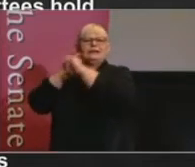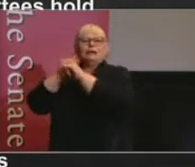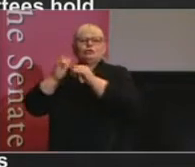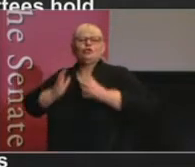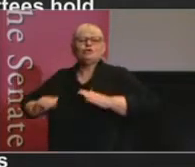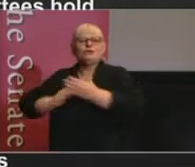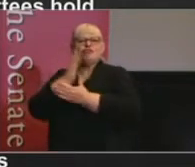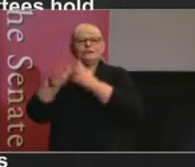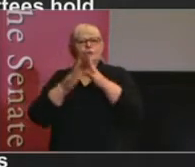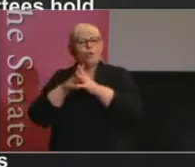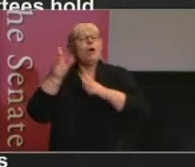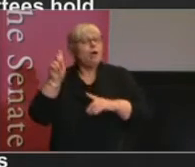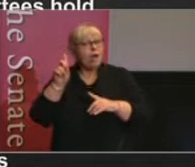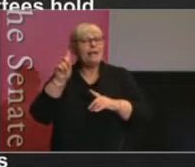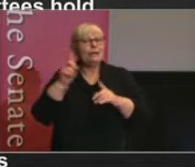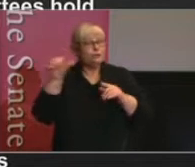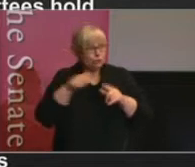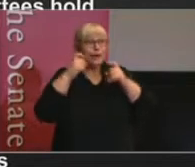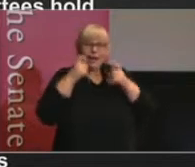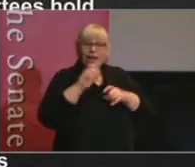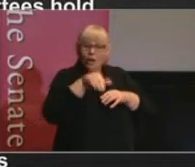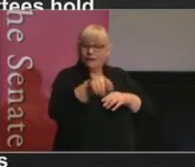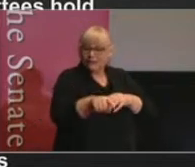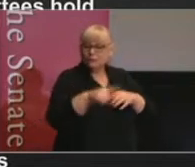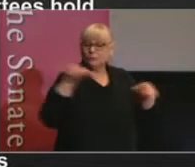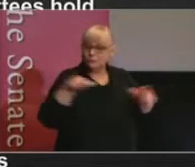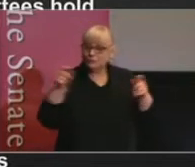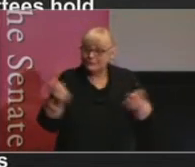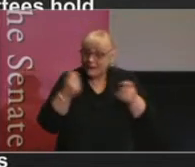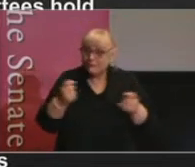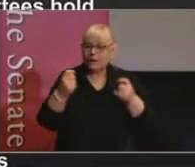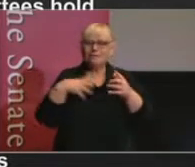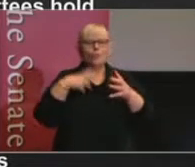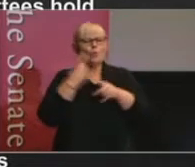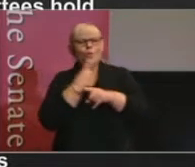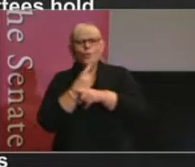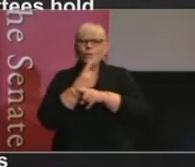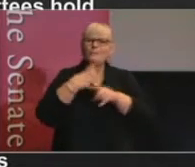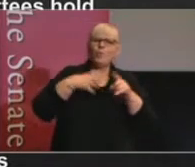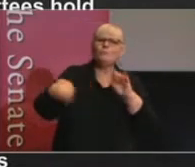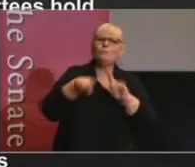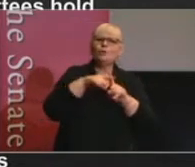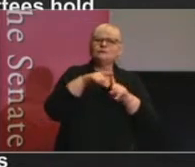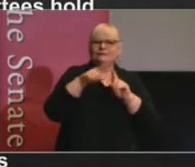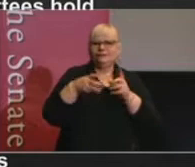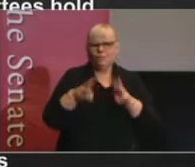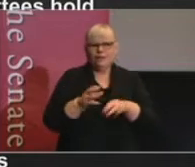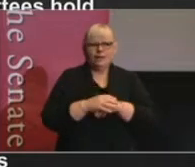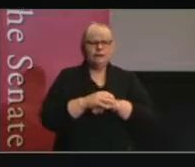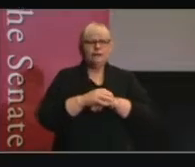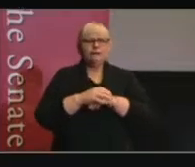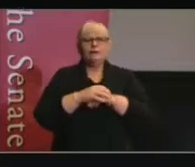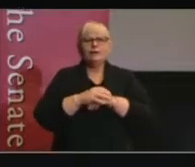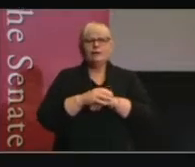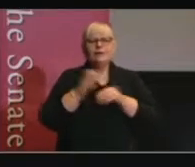But we should care about this and celebrate it and talk about it in a positive way. And